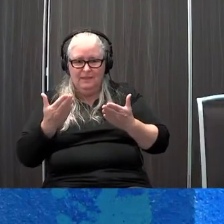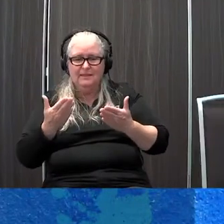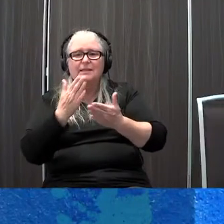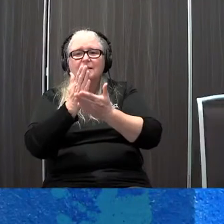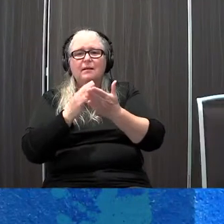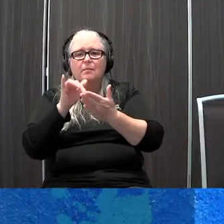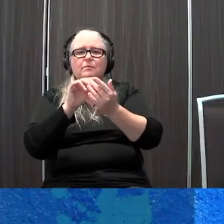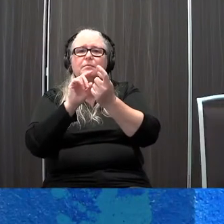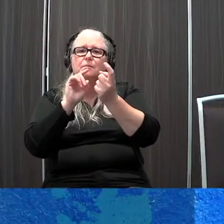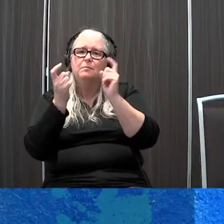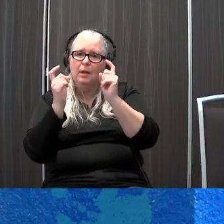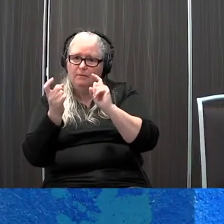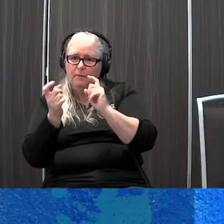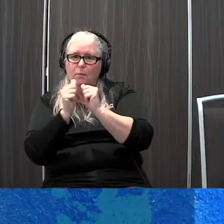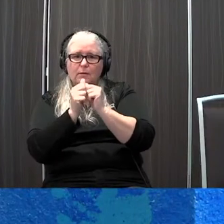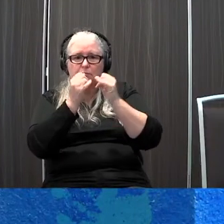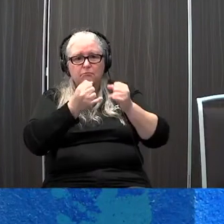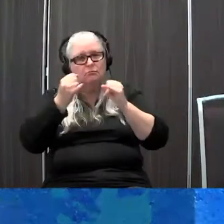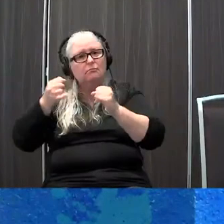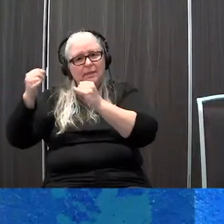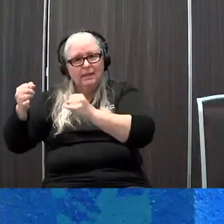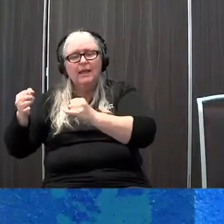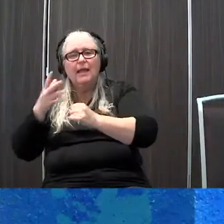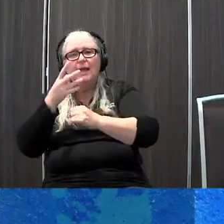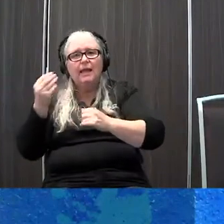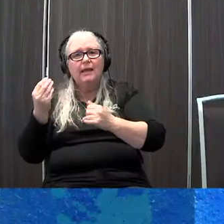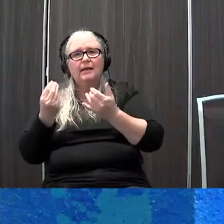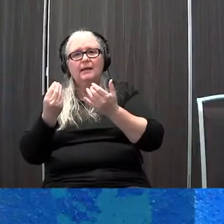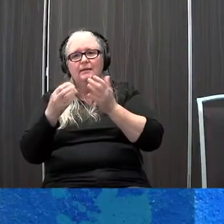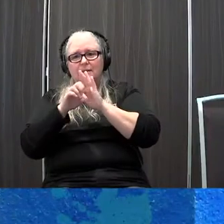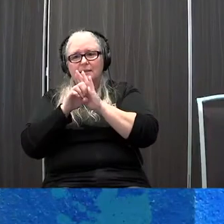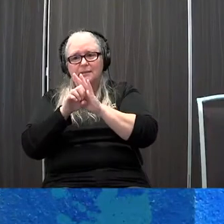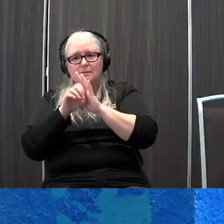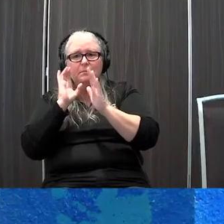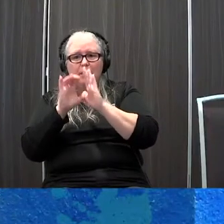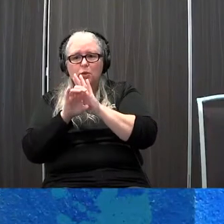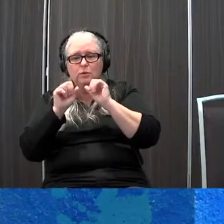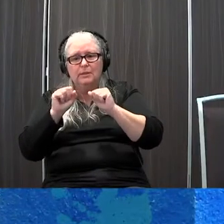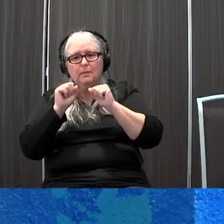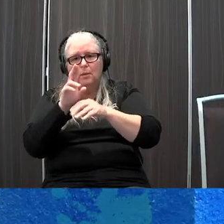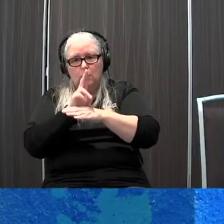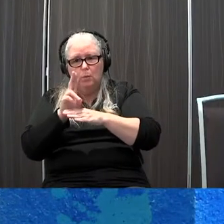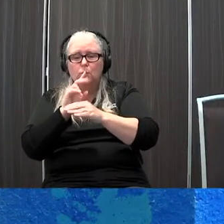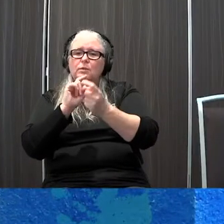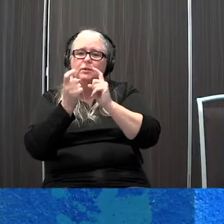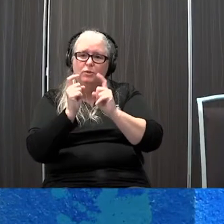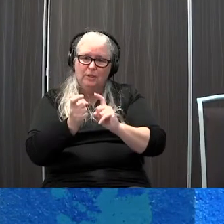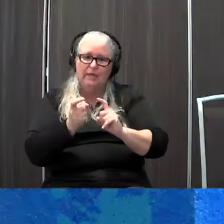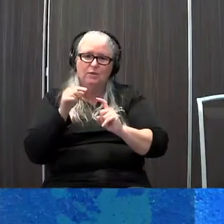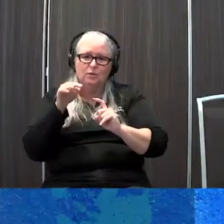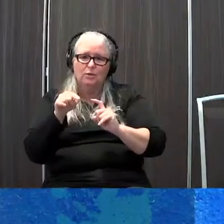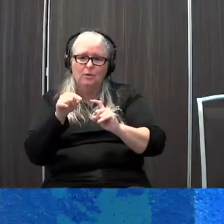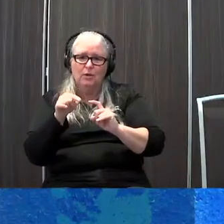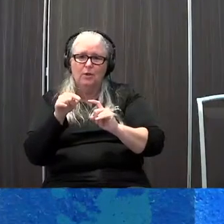and picture symbols can be used or modified so that they are adapted